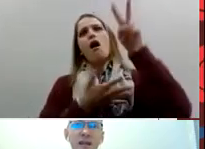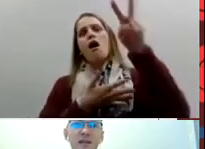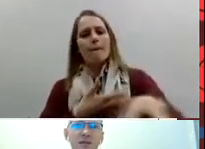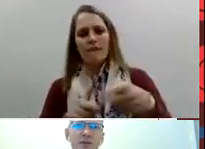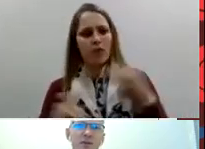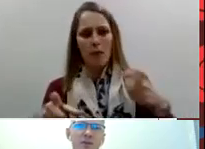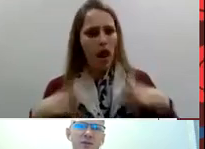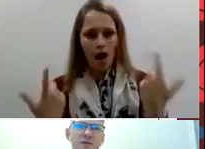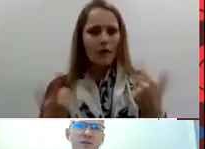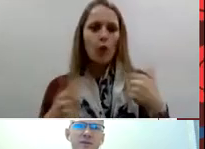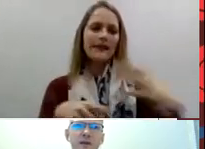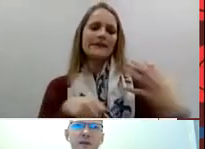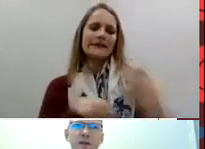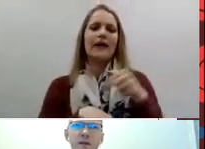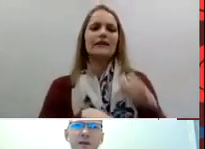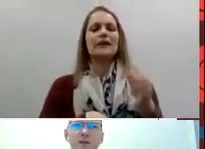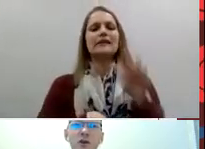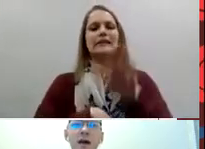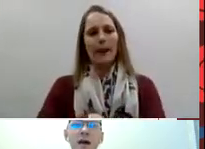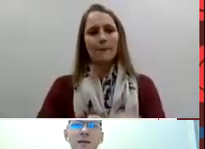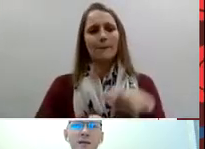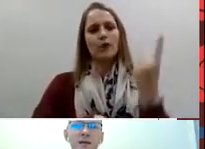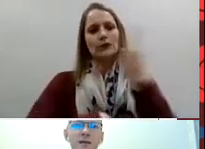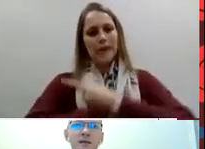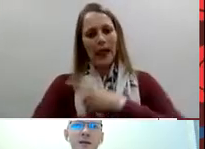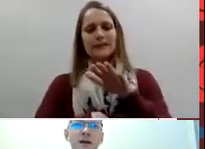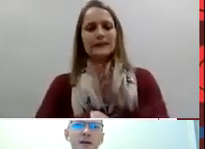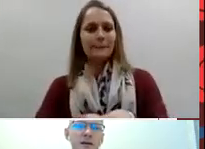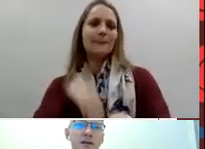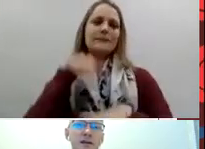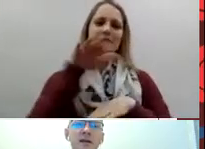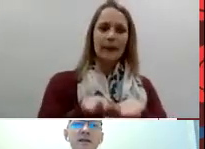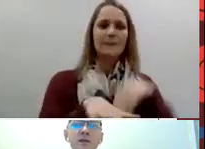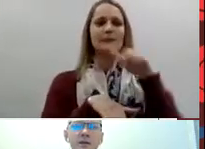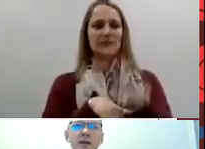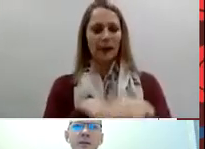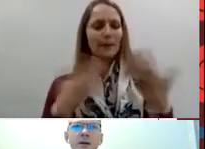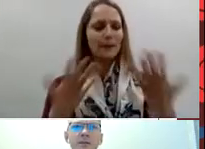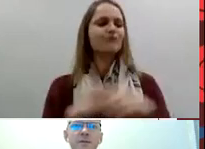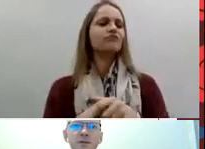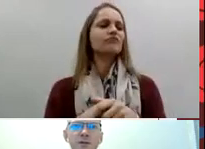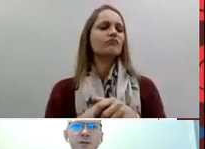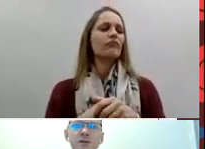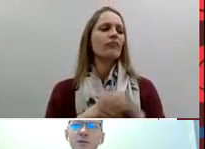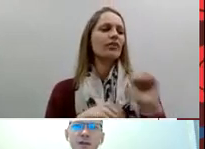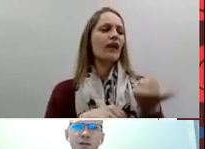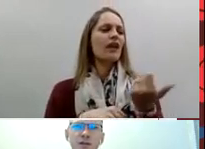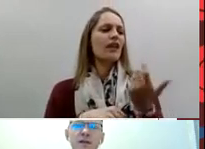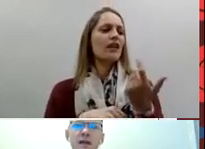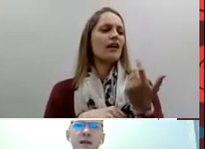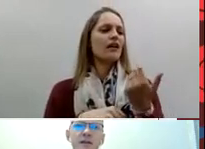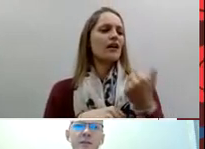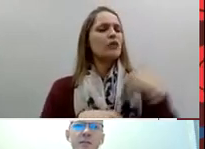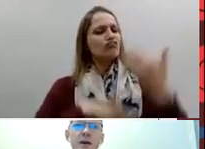negative thoughts so we have to decide let's not think about the future too much